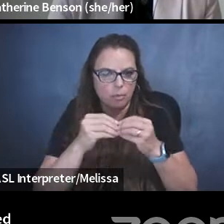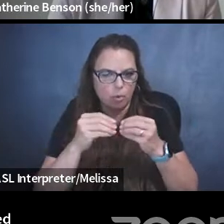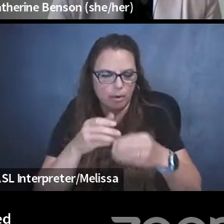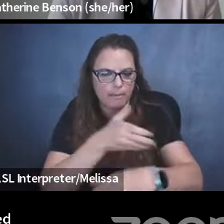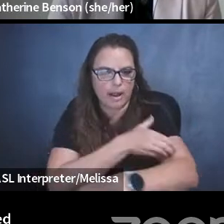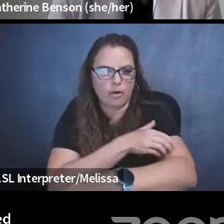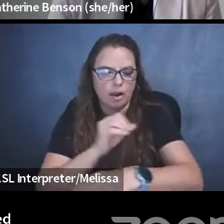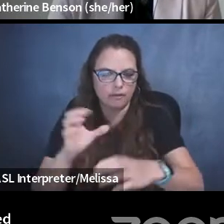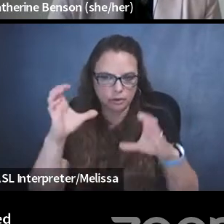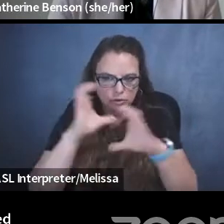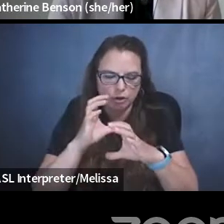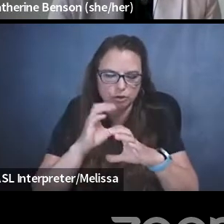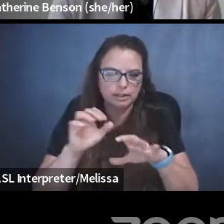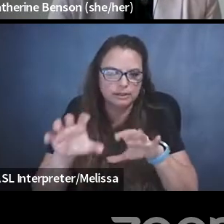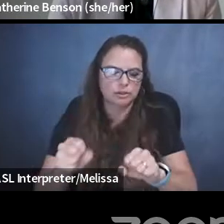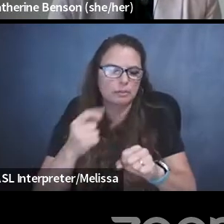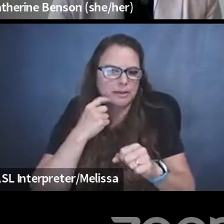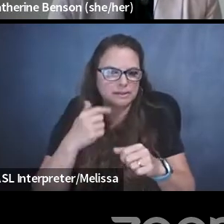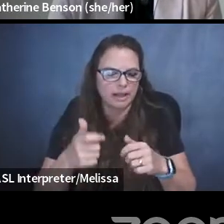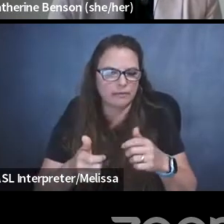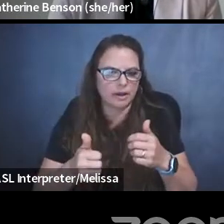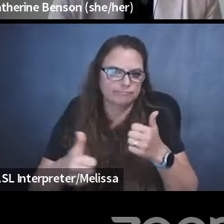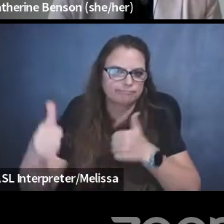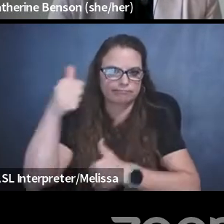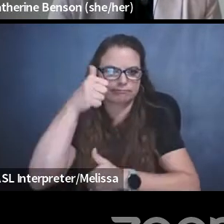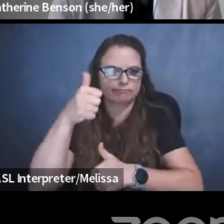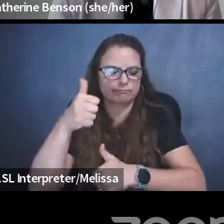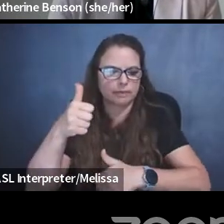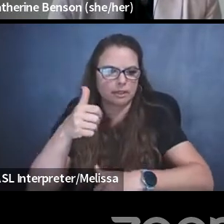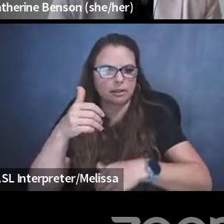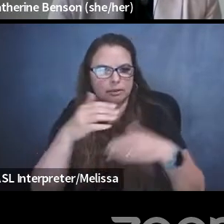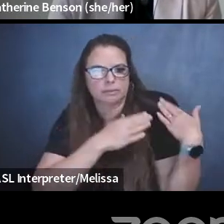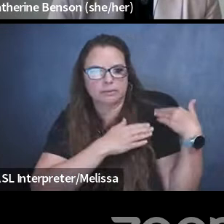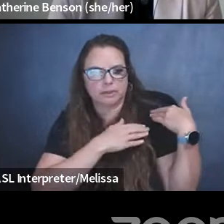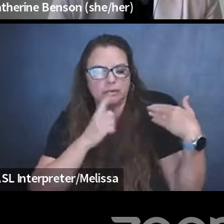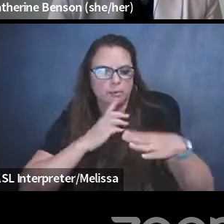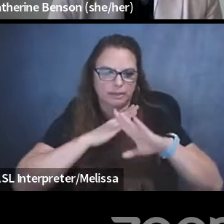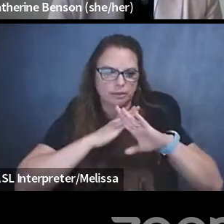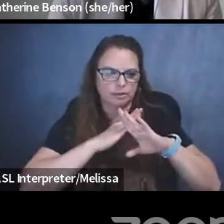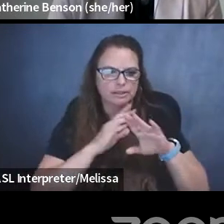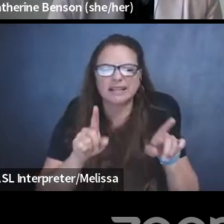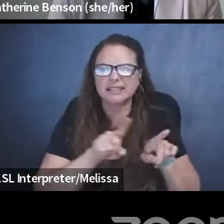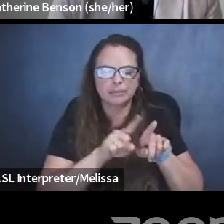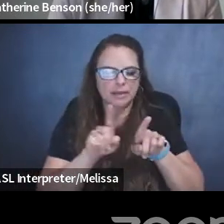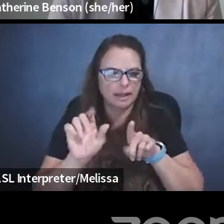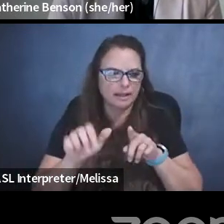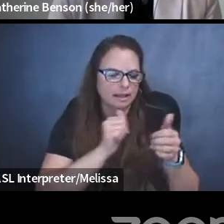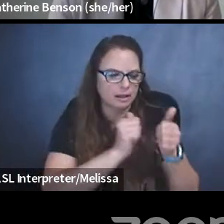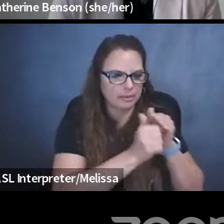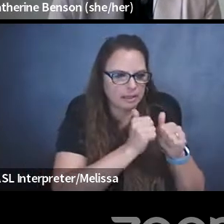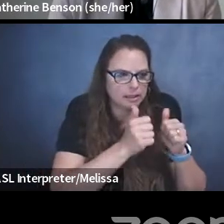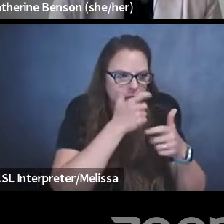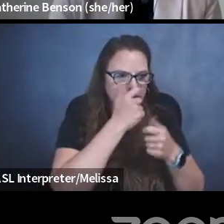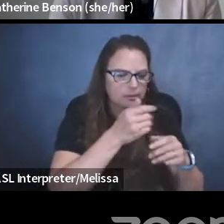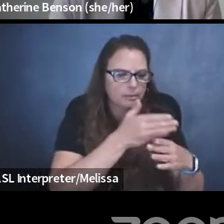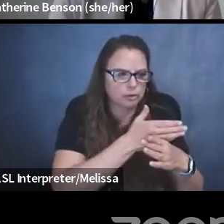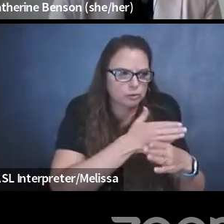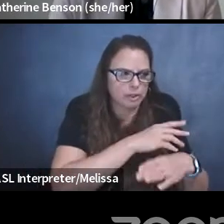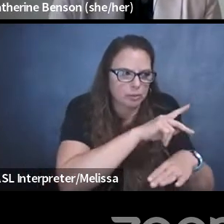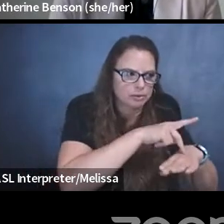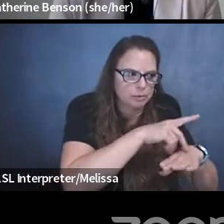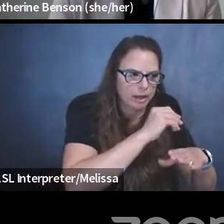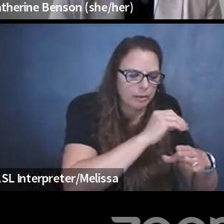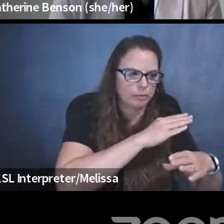have a greater duty of protection, long story short. So, same thing as that competing interest between principals and protecting the school